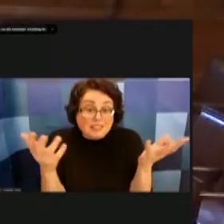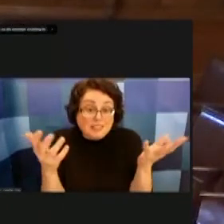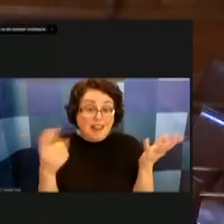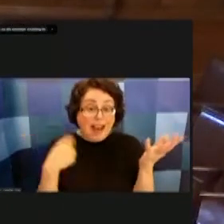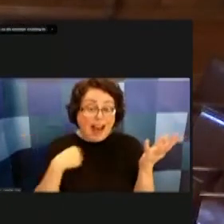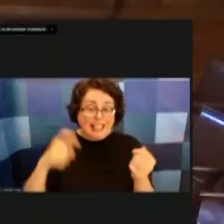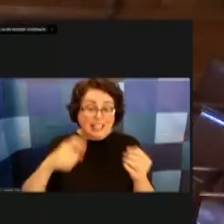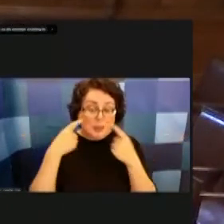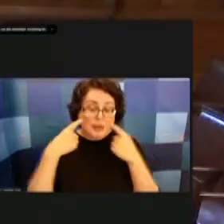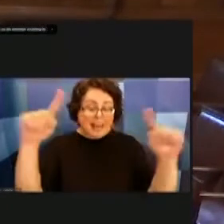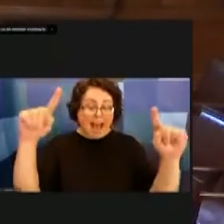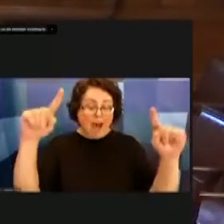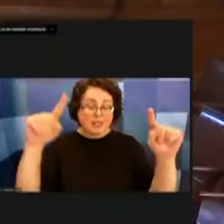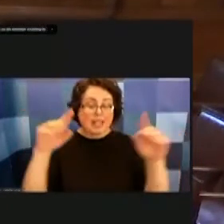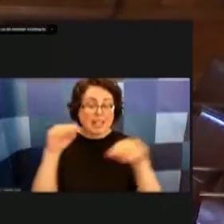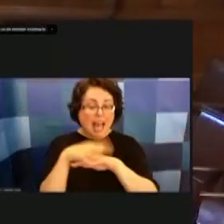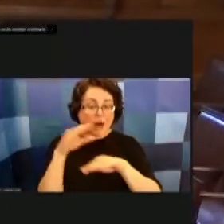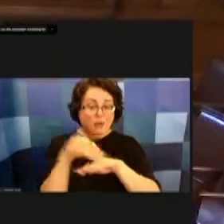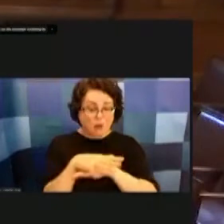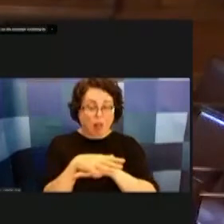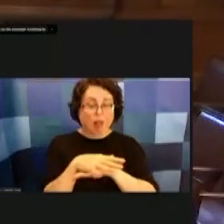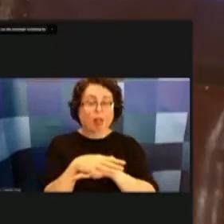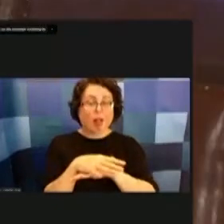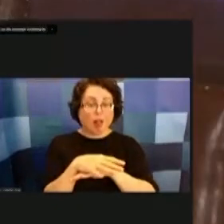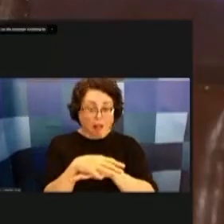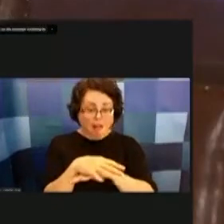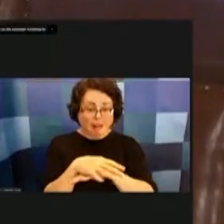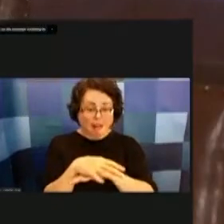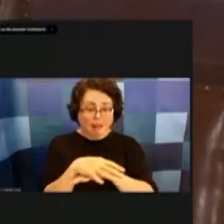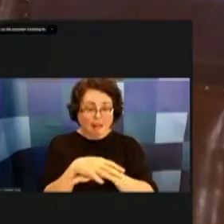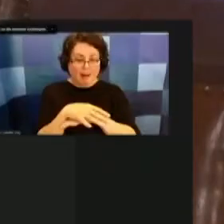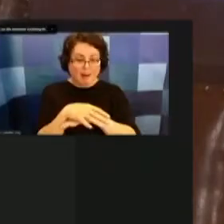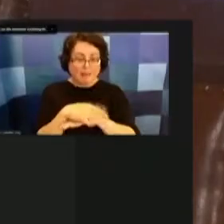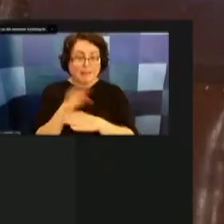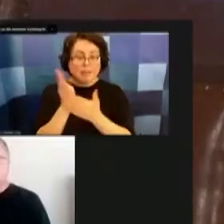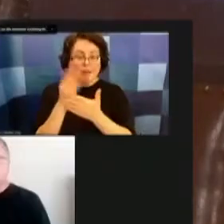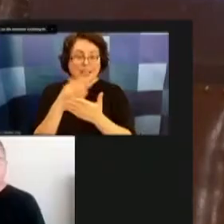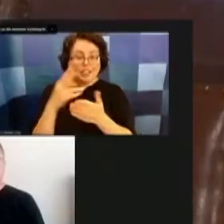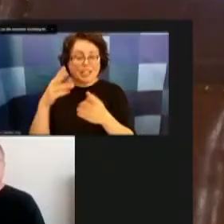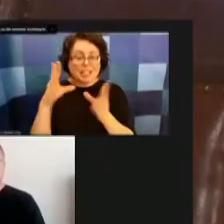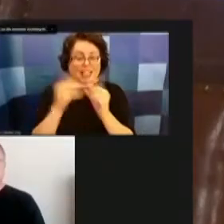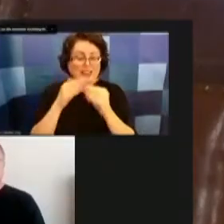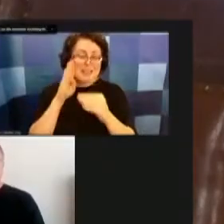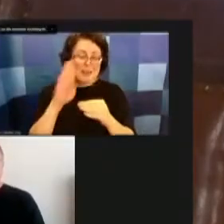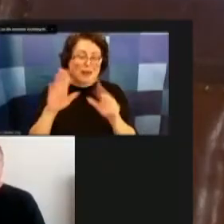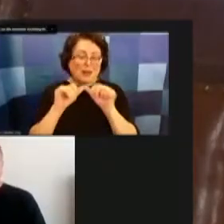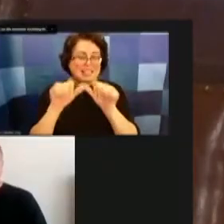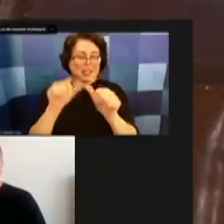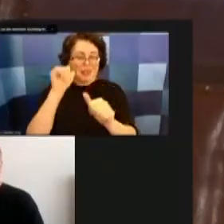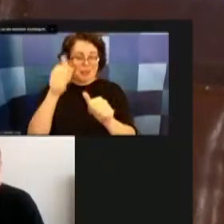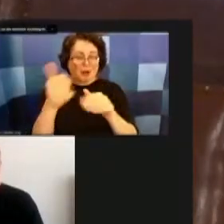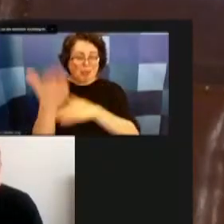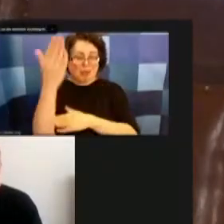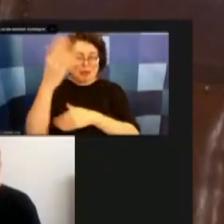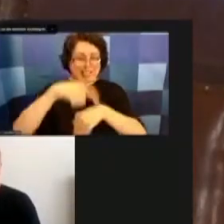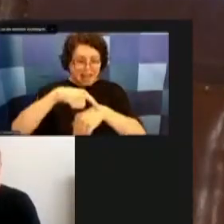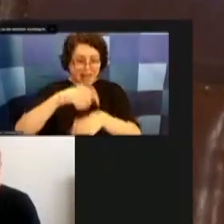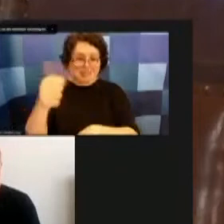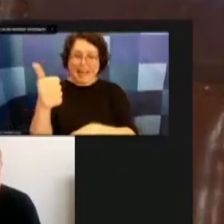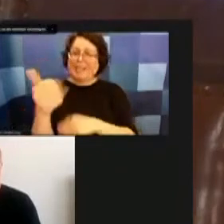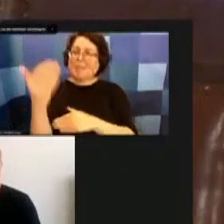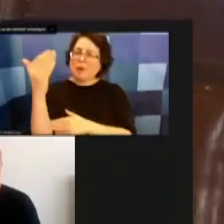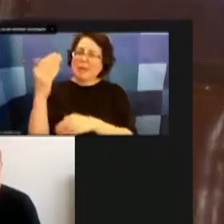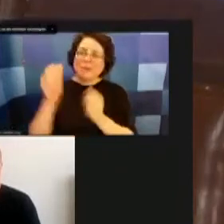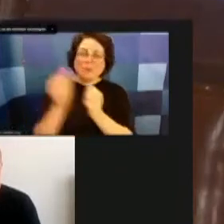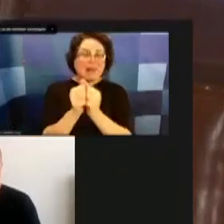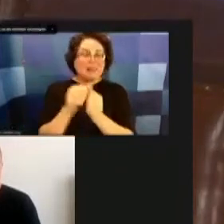uh uh council budget hearings will continue tomorrow morning at 10 a.m with department of public works which